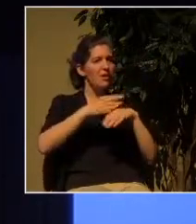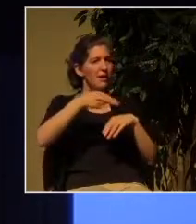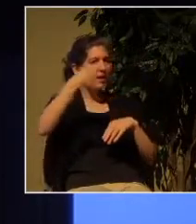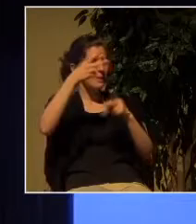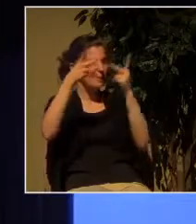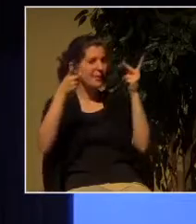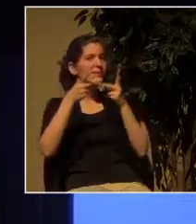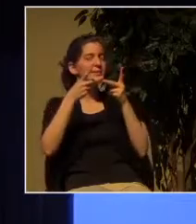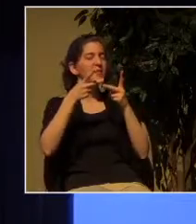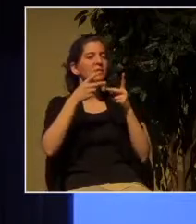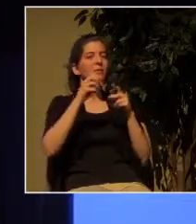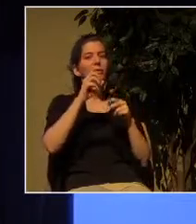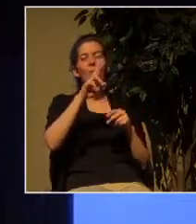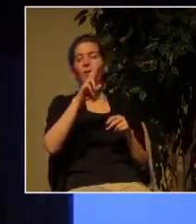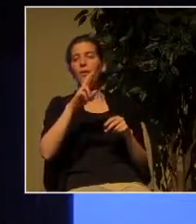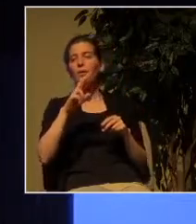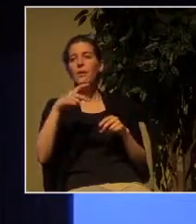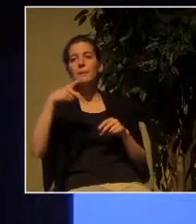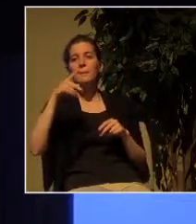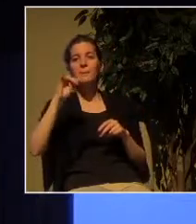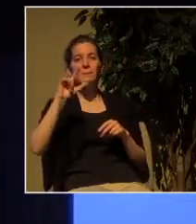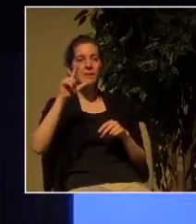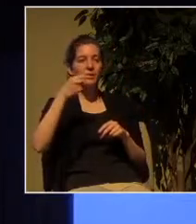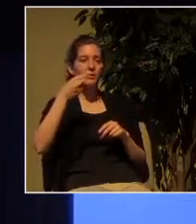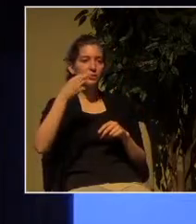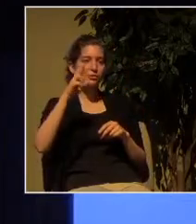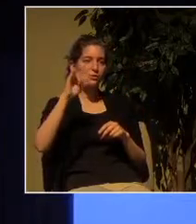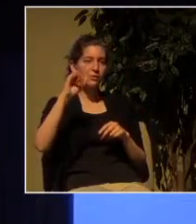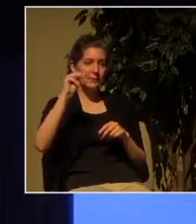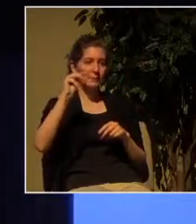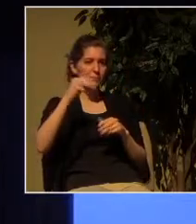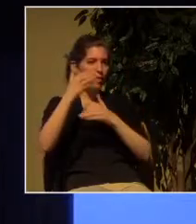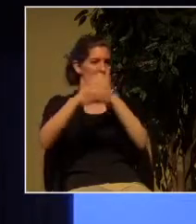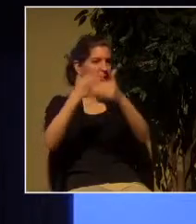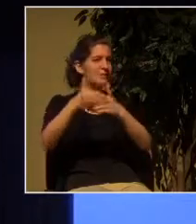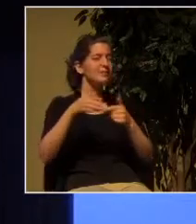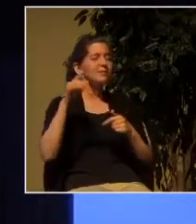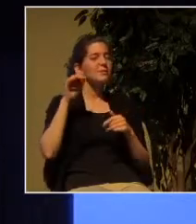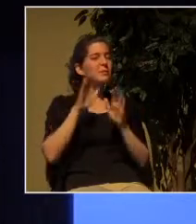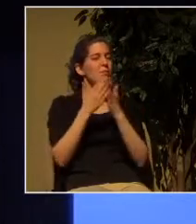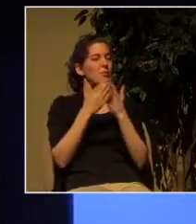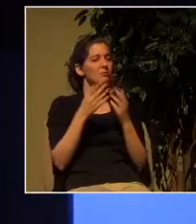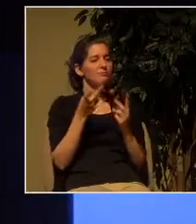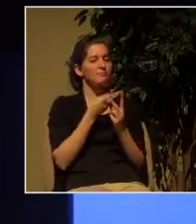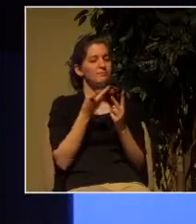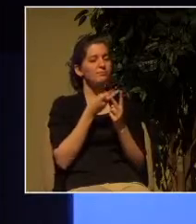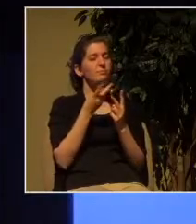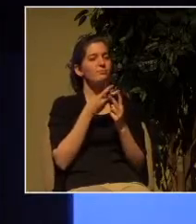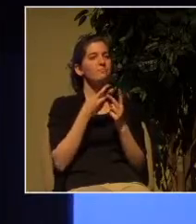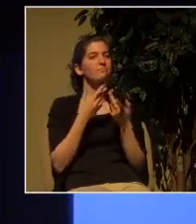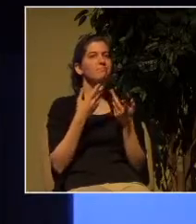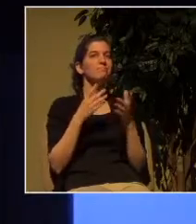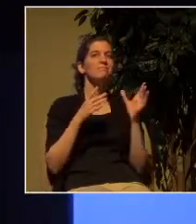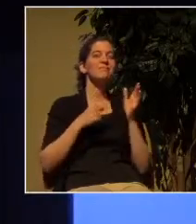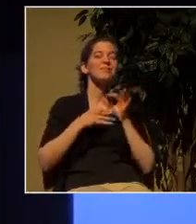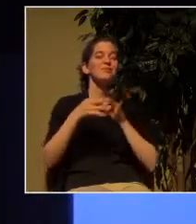up with a roaring lion up there and life in the kingdom